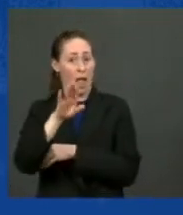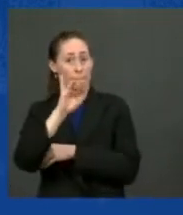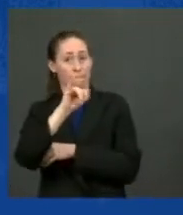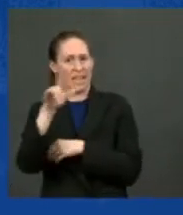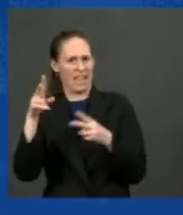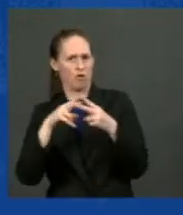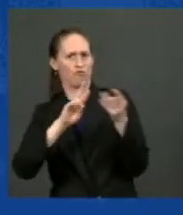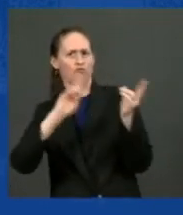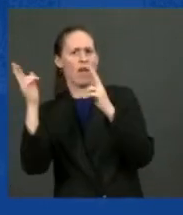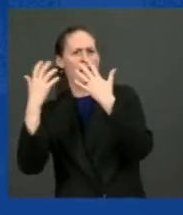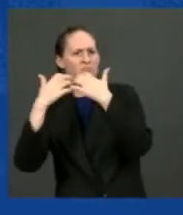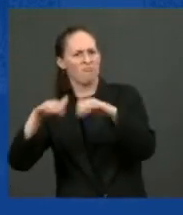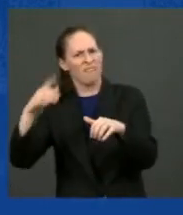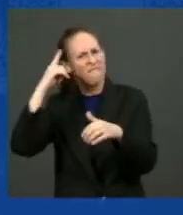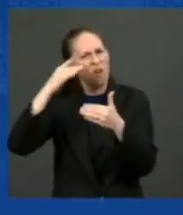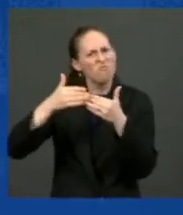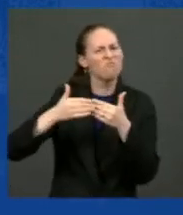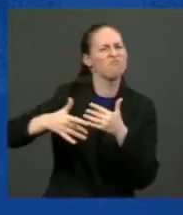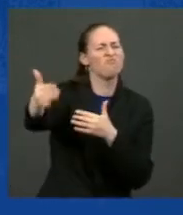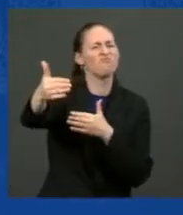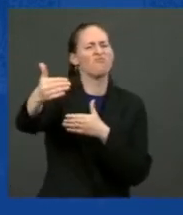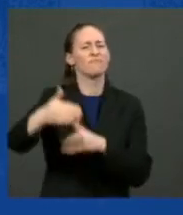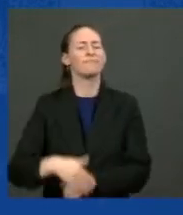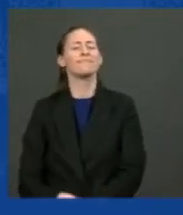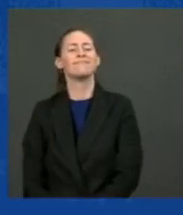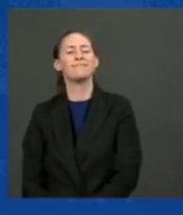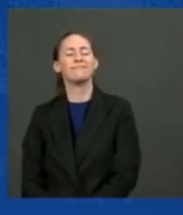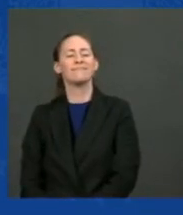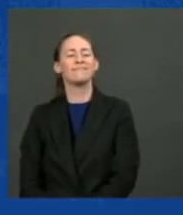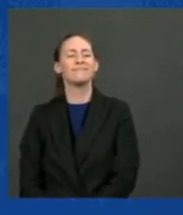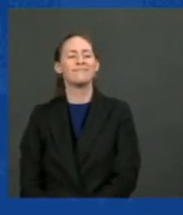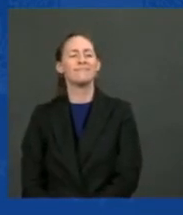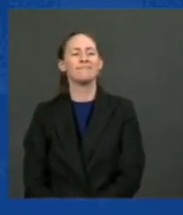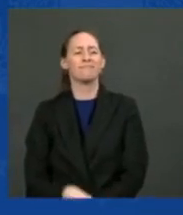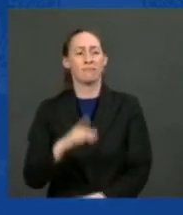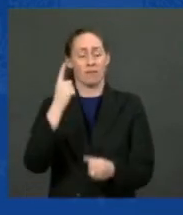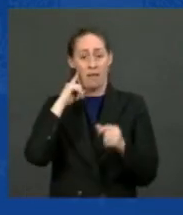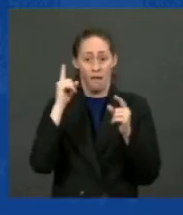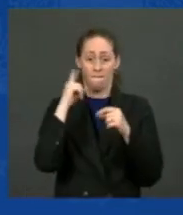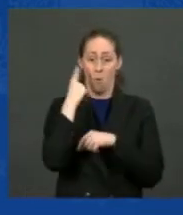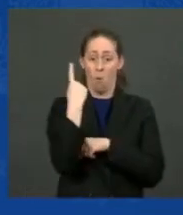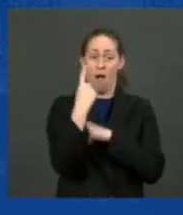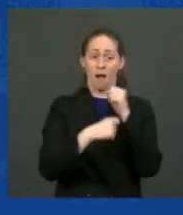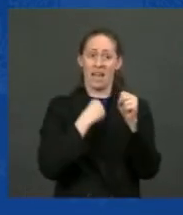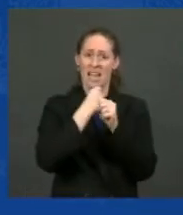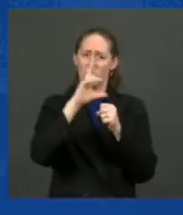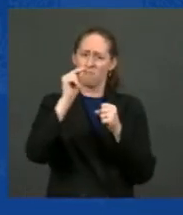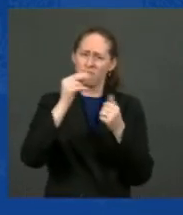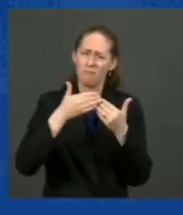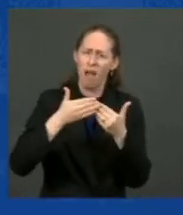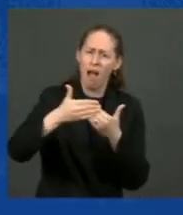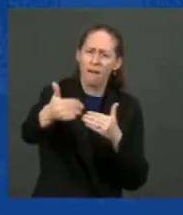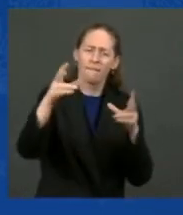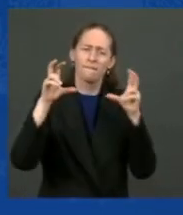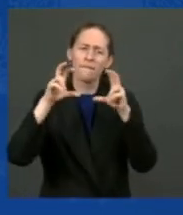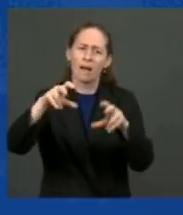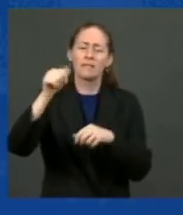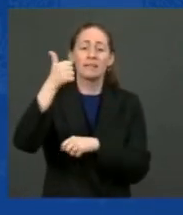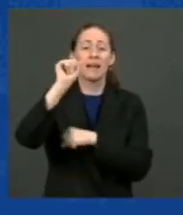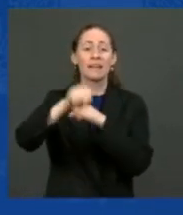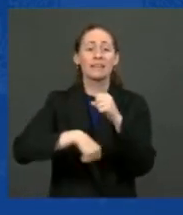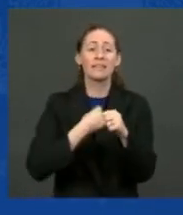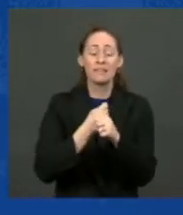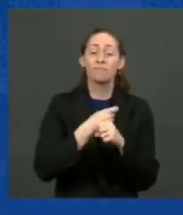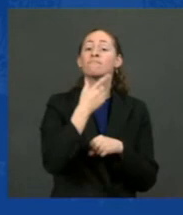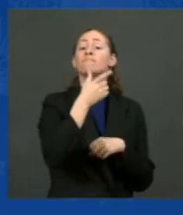Both these bills spend out over 10 years, not in the first year. So if you take the infrastructure bill, folks, it's described as a $1